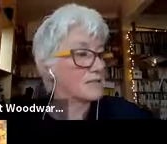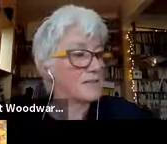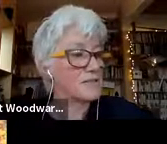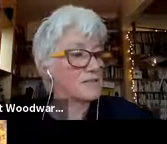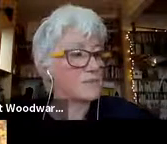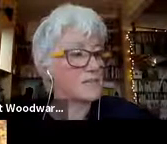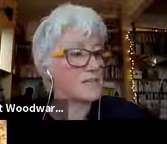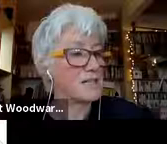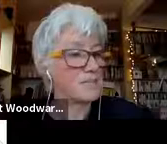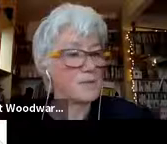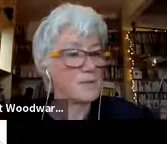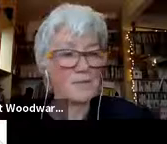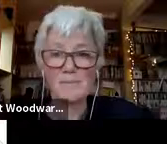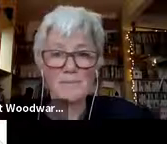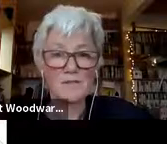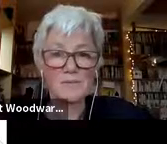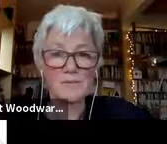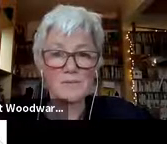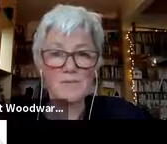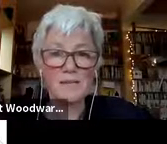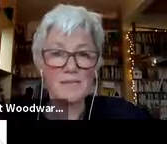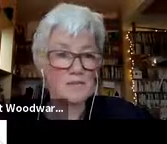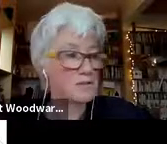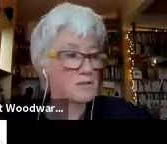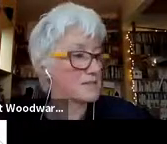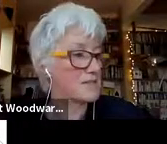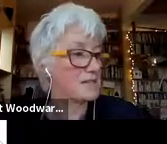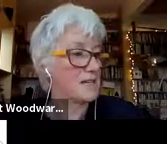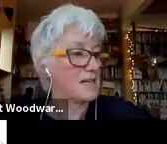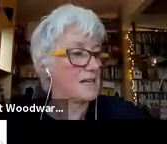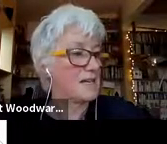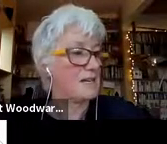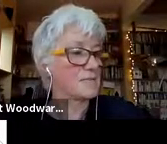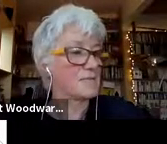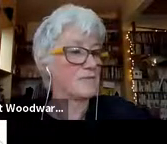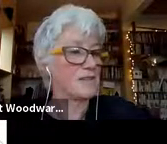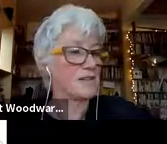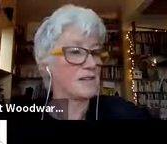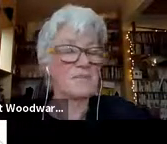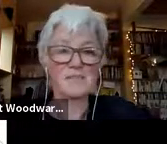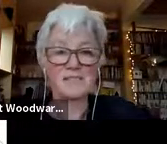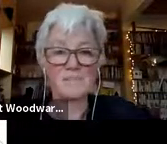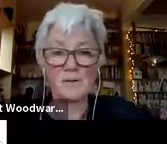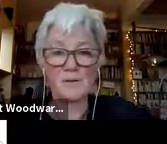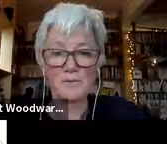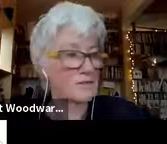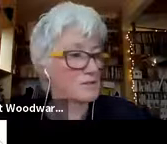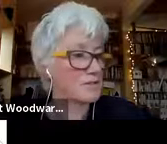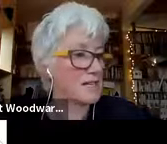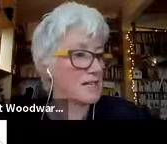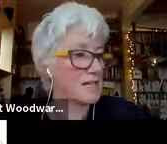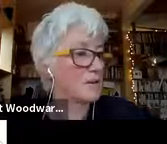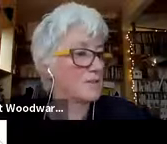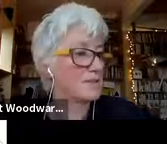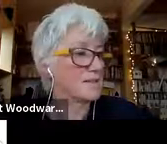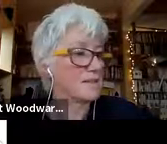We also made a trip with Jen Bourbon to Massachusetts to find Babson's boulders